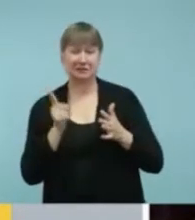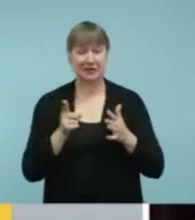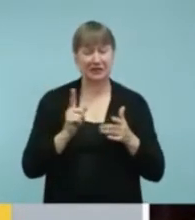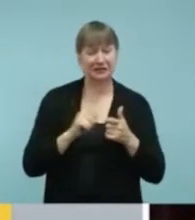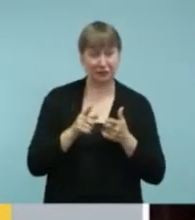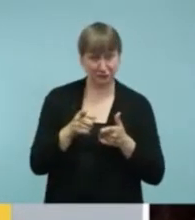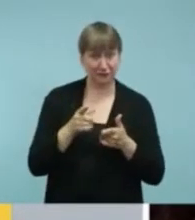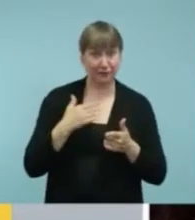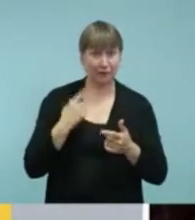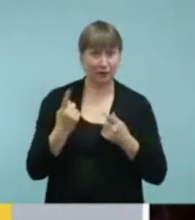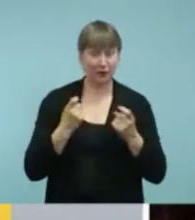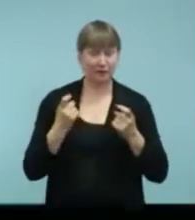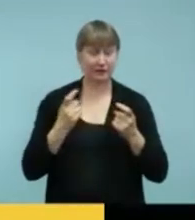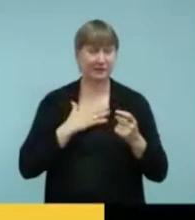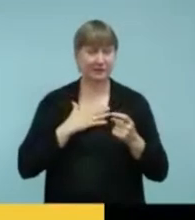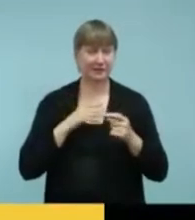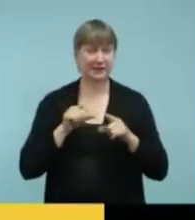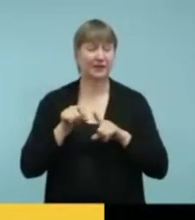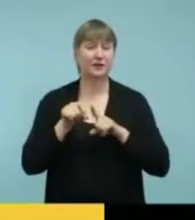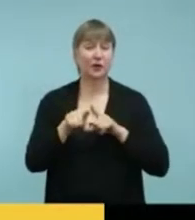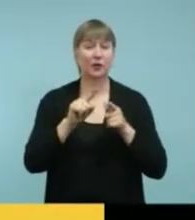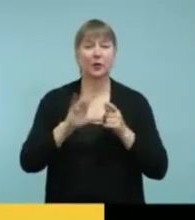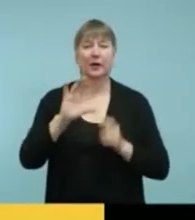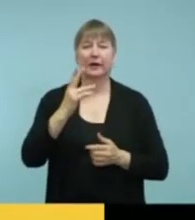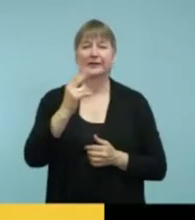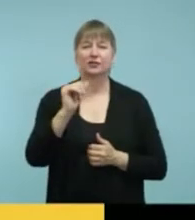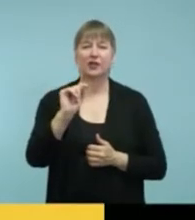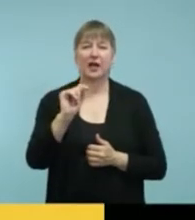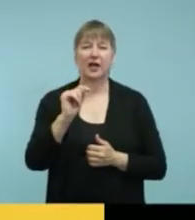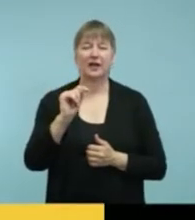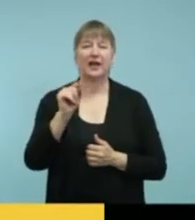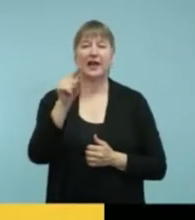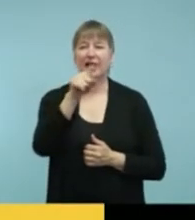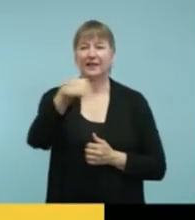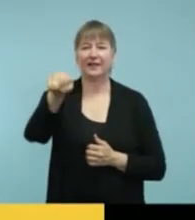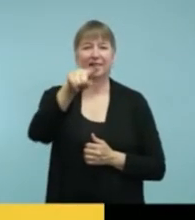question, feel free to send them through the chat box and they'll read them out to me.